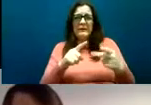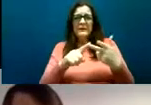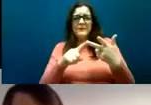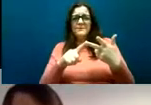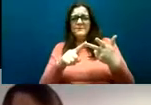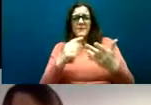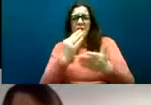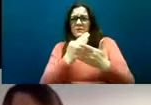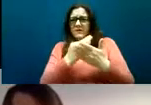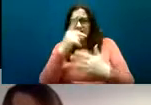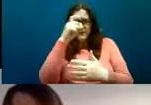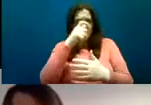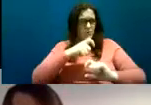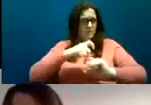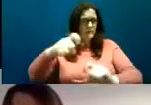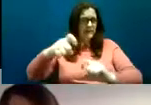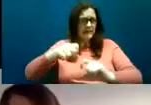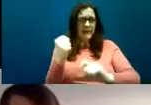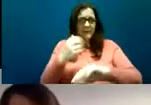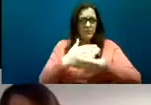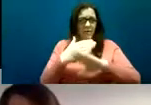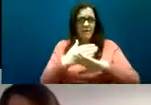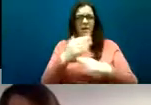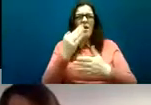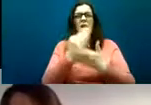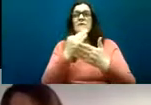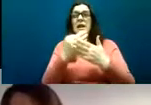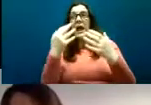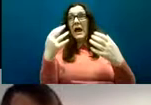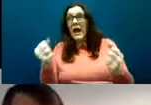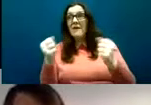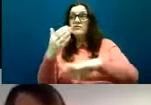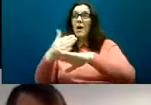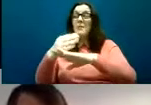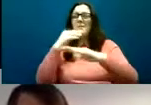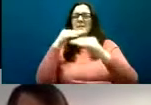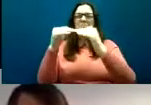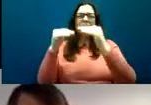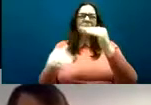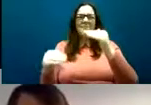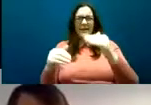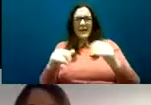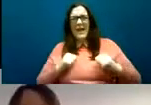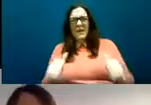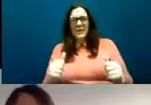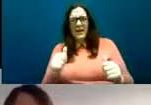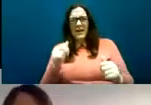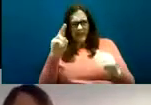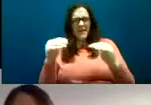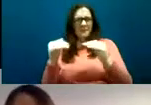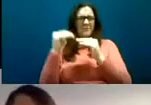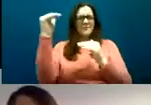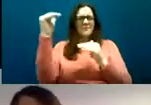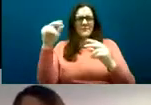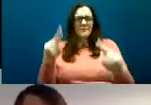underemployed and also they experience issues with you know seeking and securing housing and